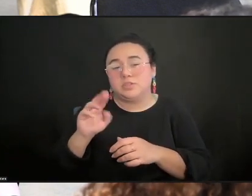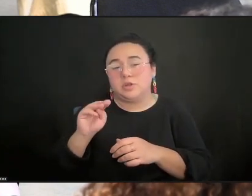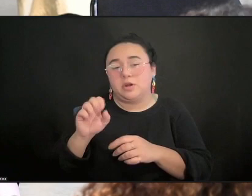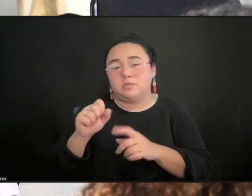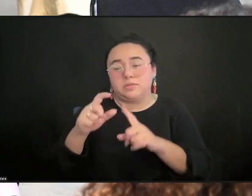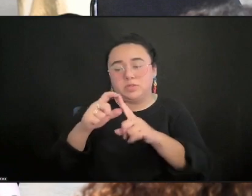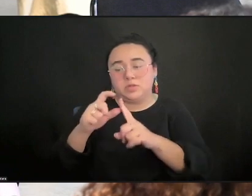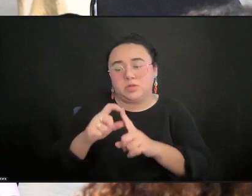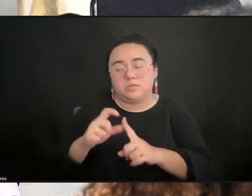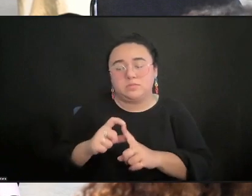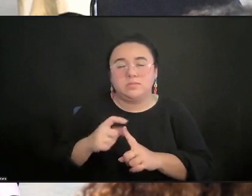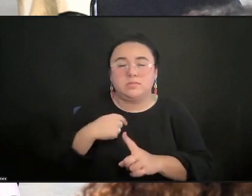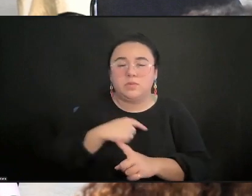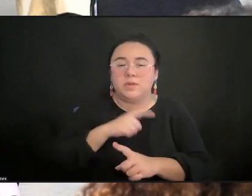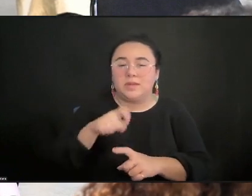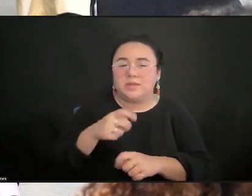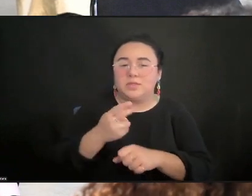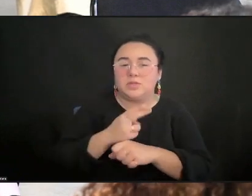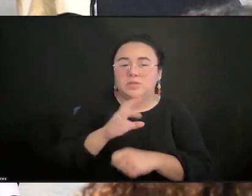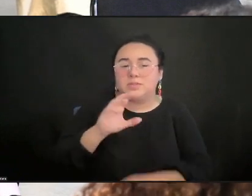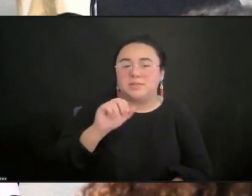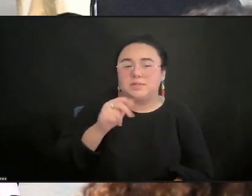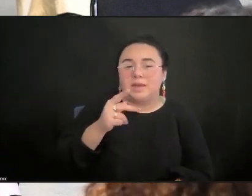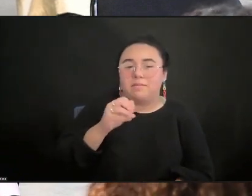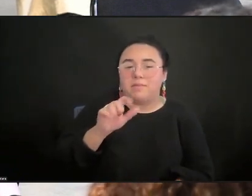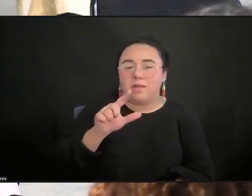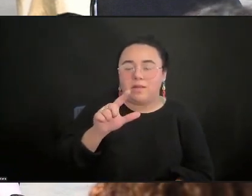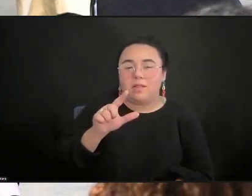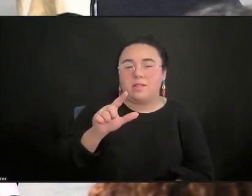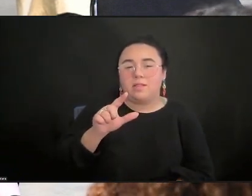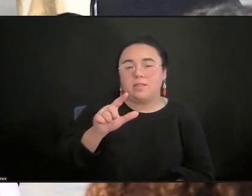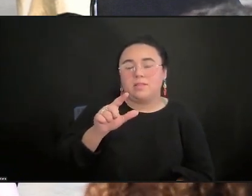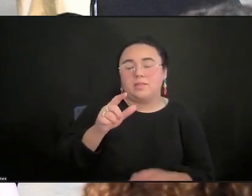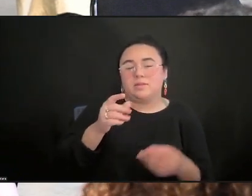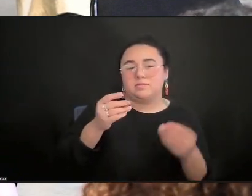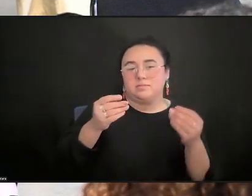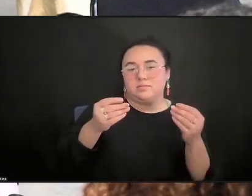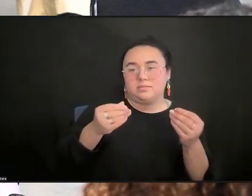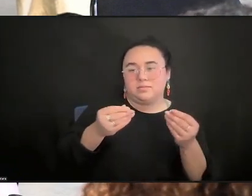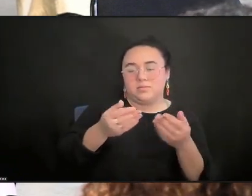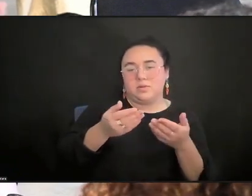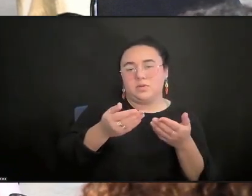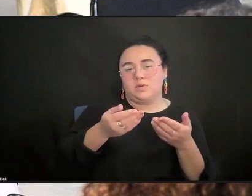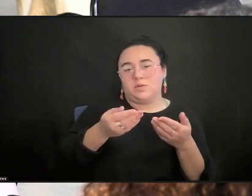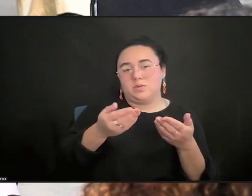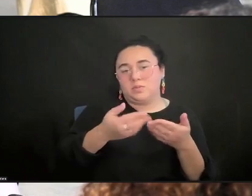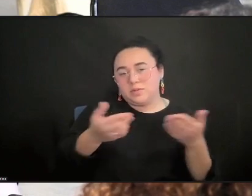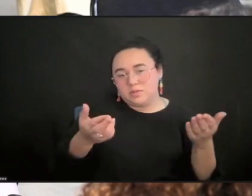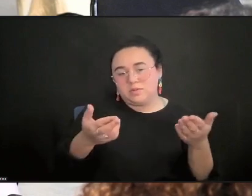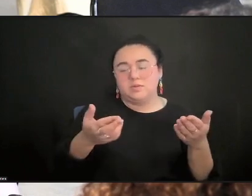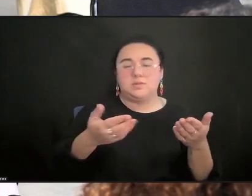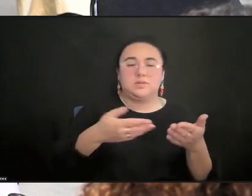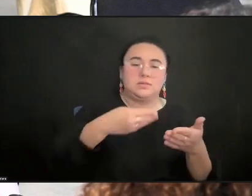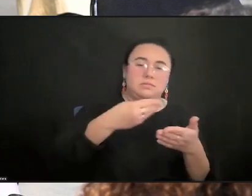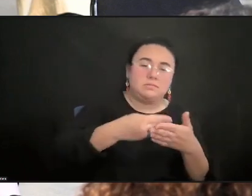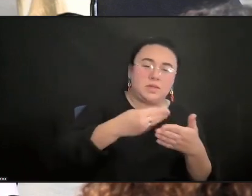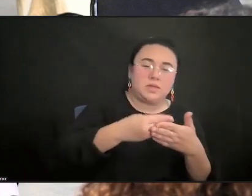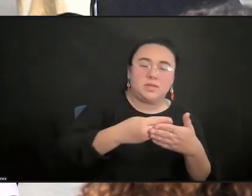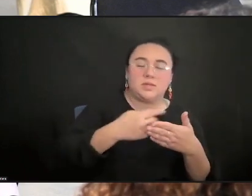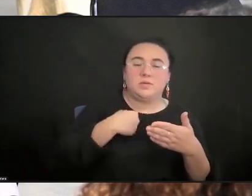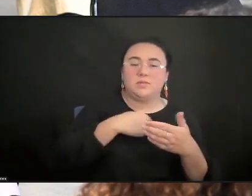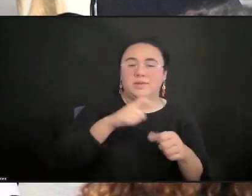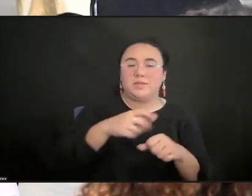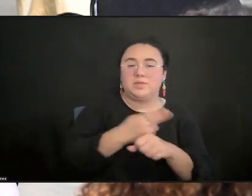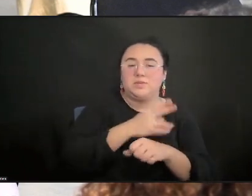toward the same goals that we have. So I guess my question I wanted to leave everyone with is, as human